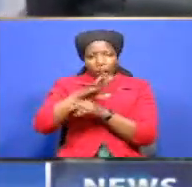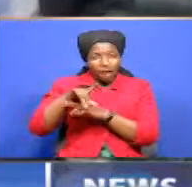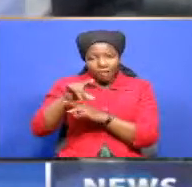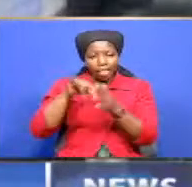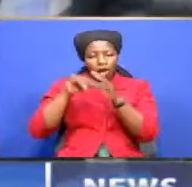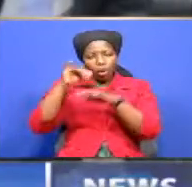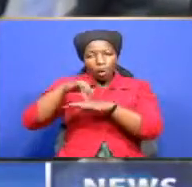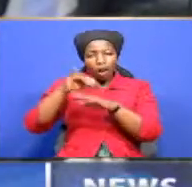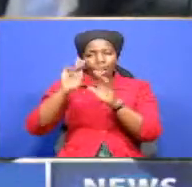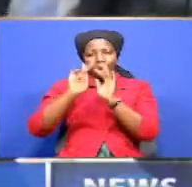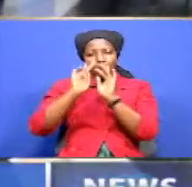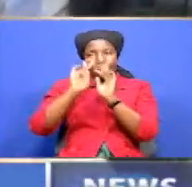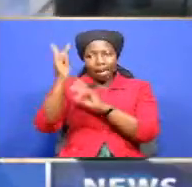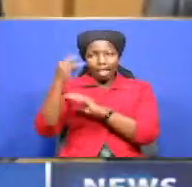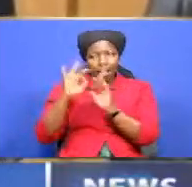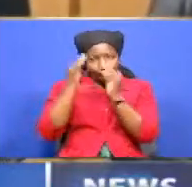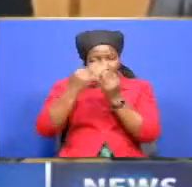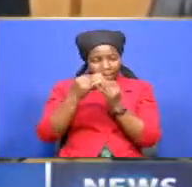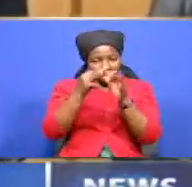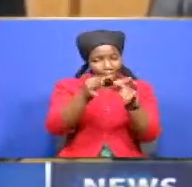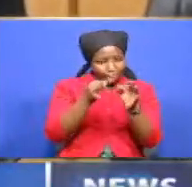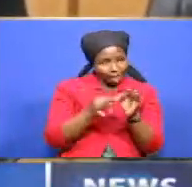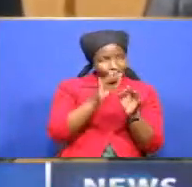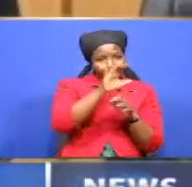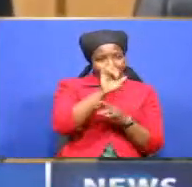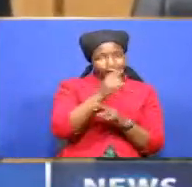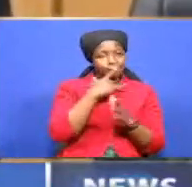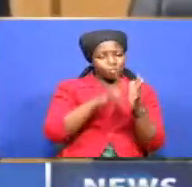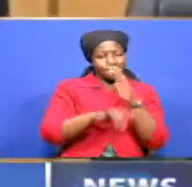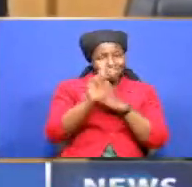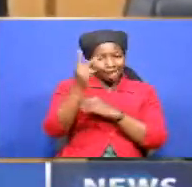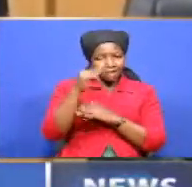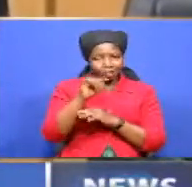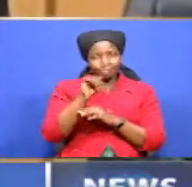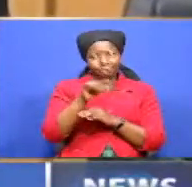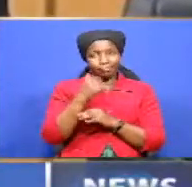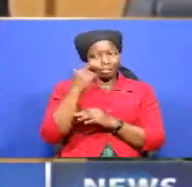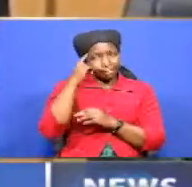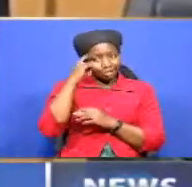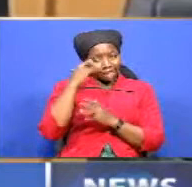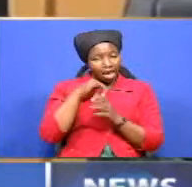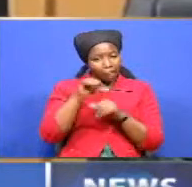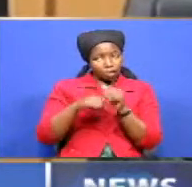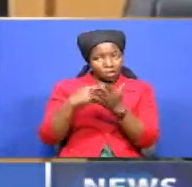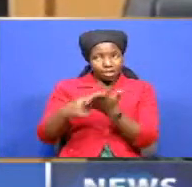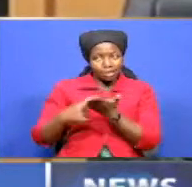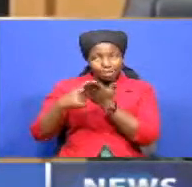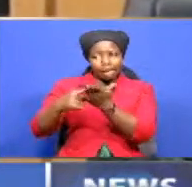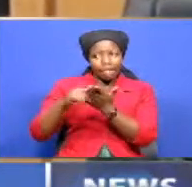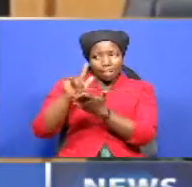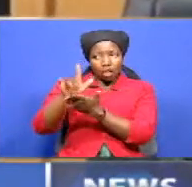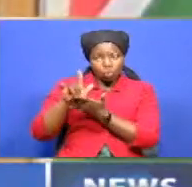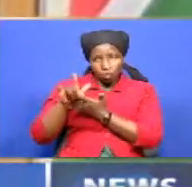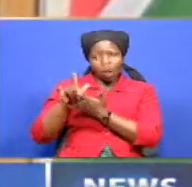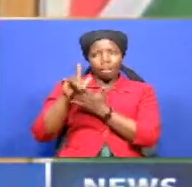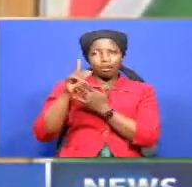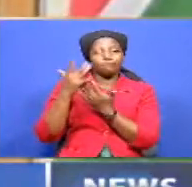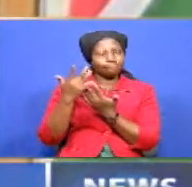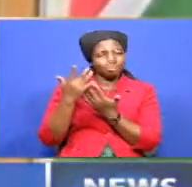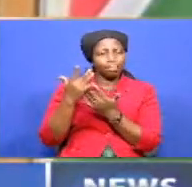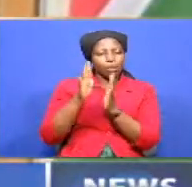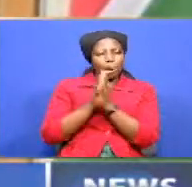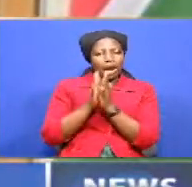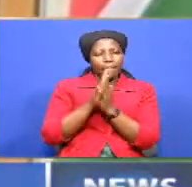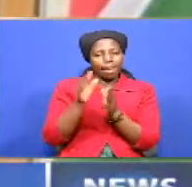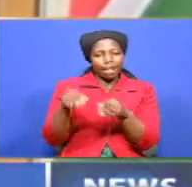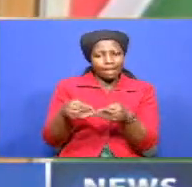households the treasury css has said kenya is smiling over negotiating its loan terms with lenders we are not